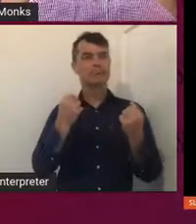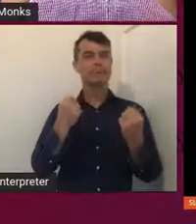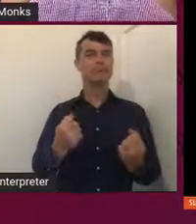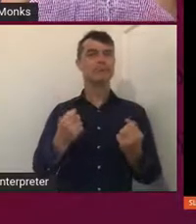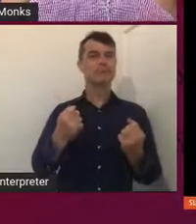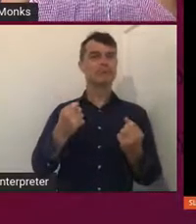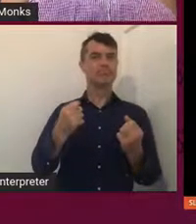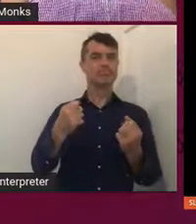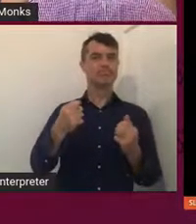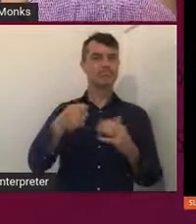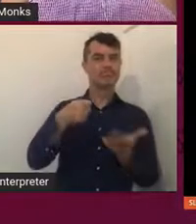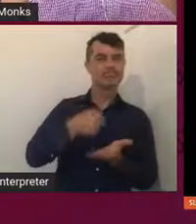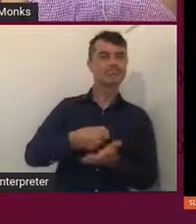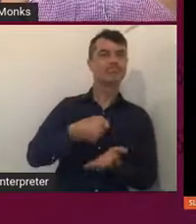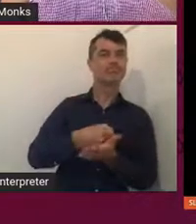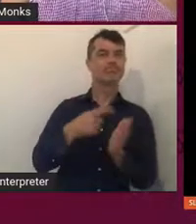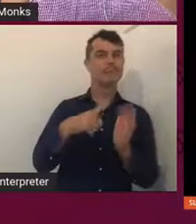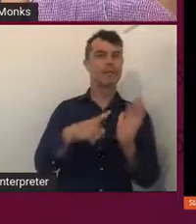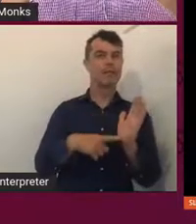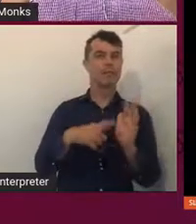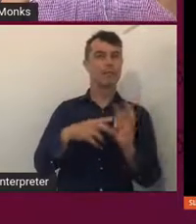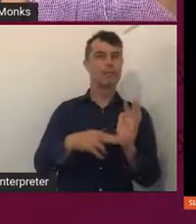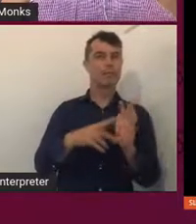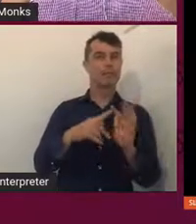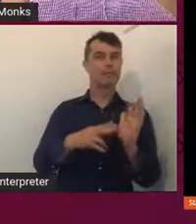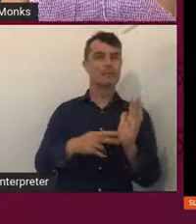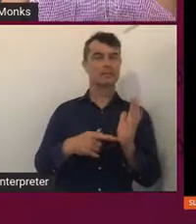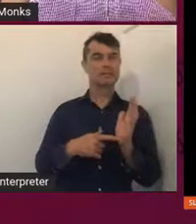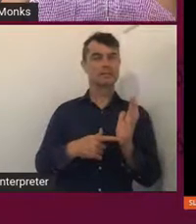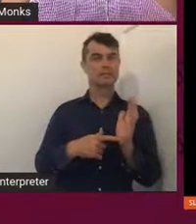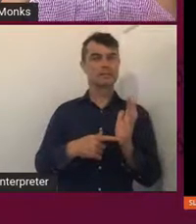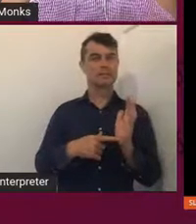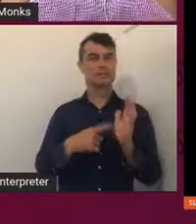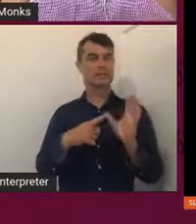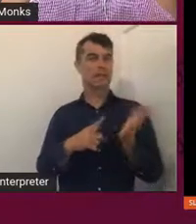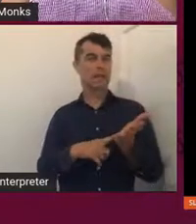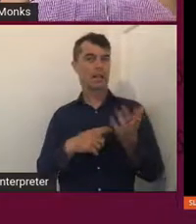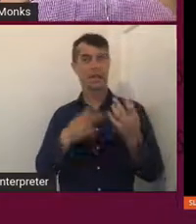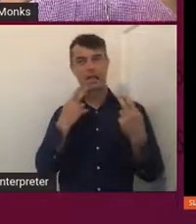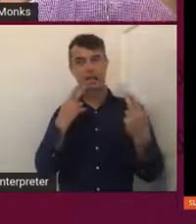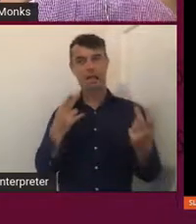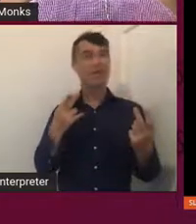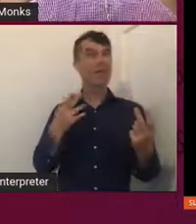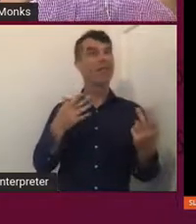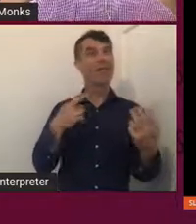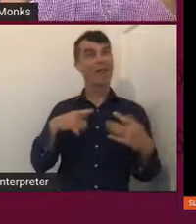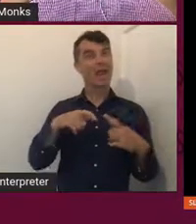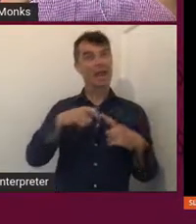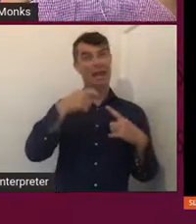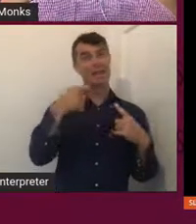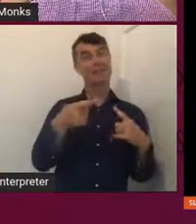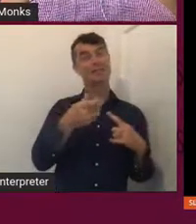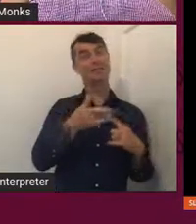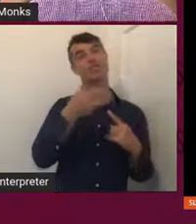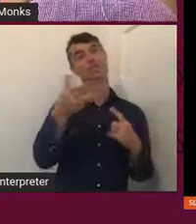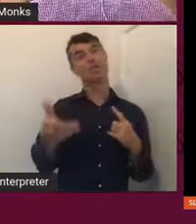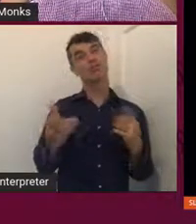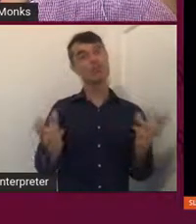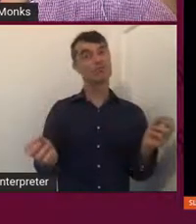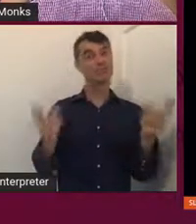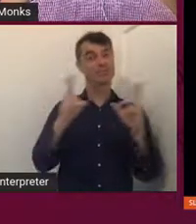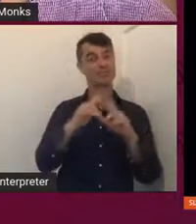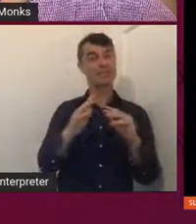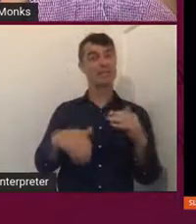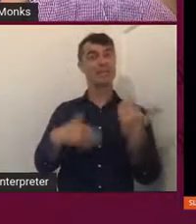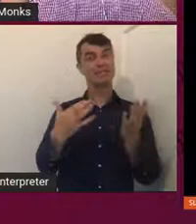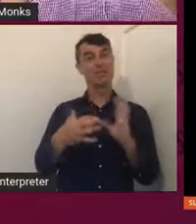you know, also gives the next generation, the kids of Sydney, a connection to fire. Like